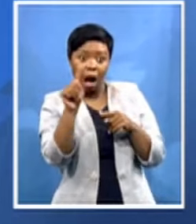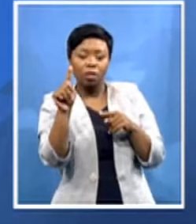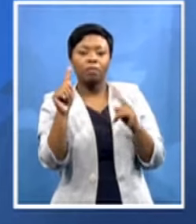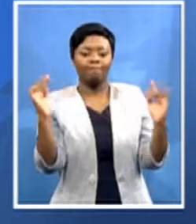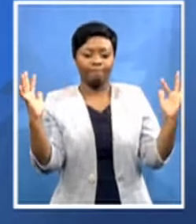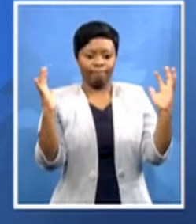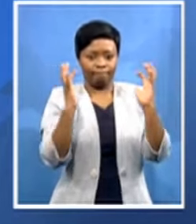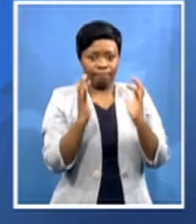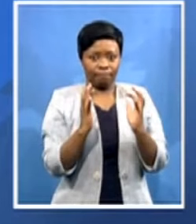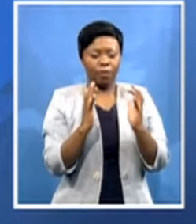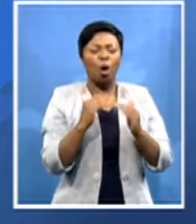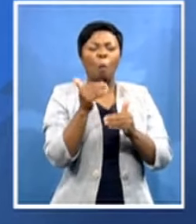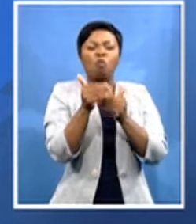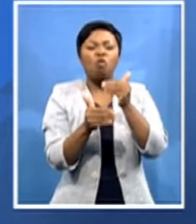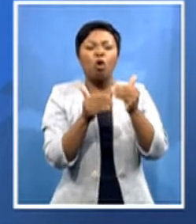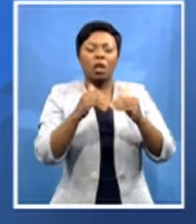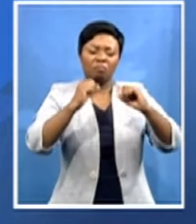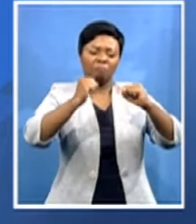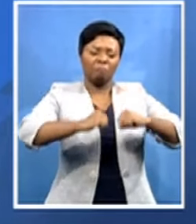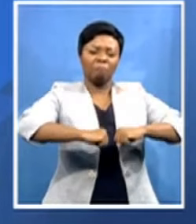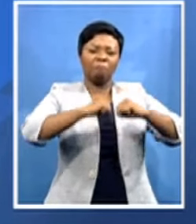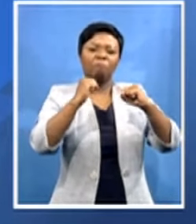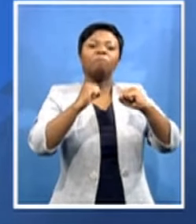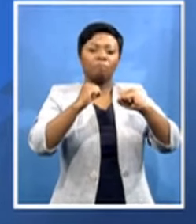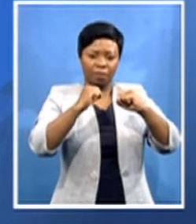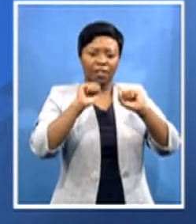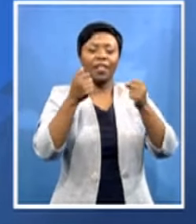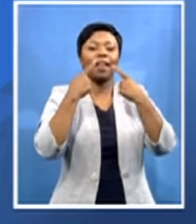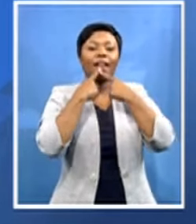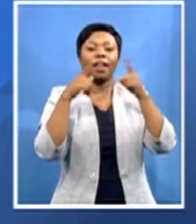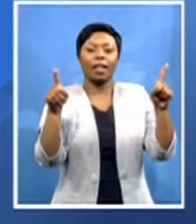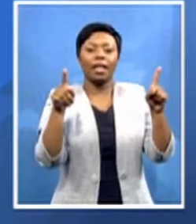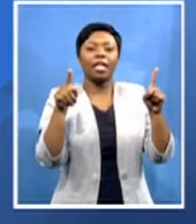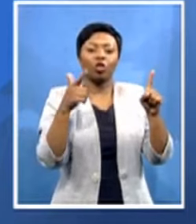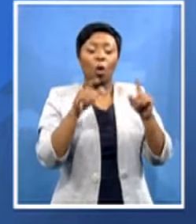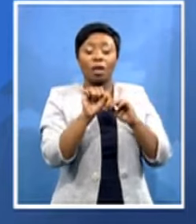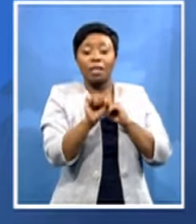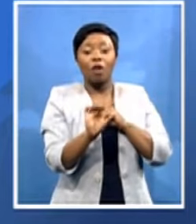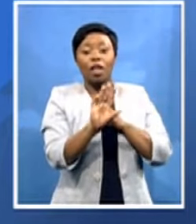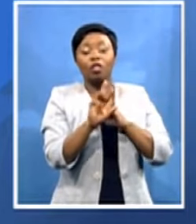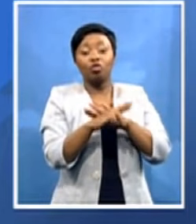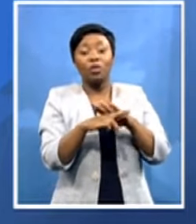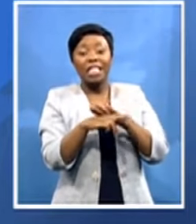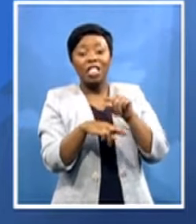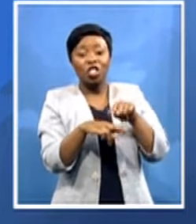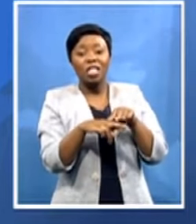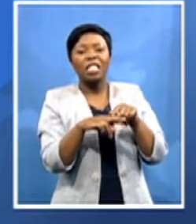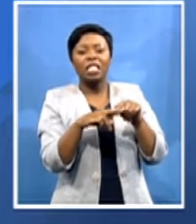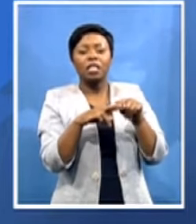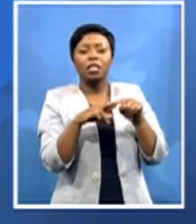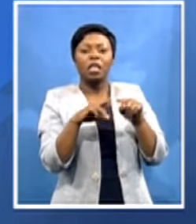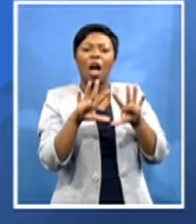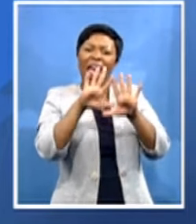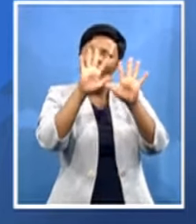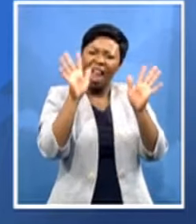is not about as about us as the southern region to to give all the um the